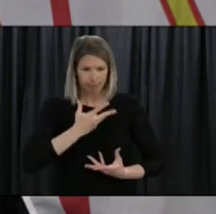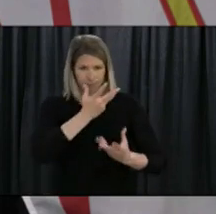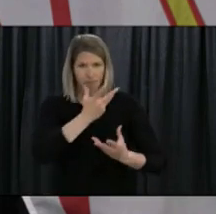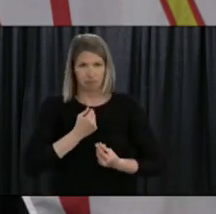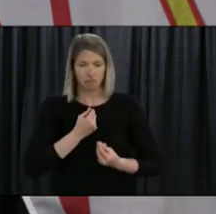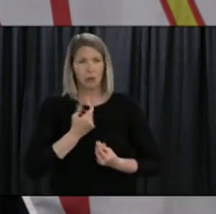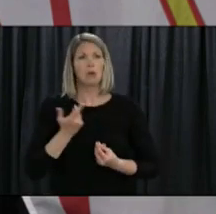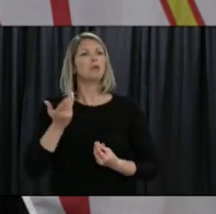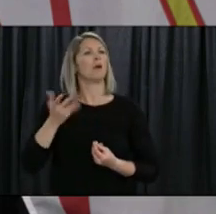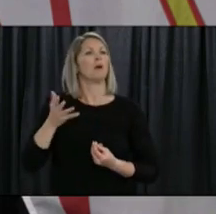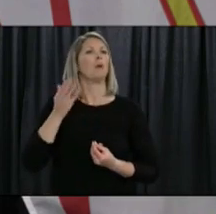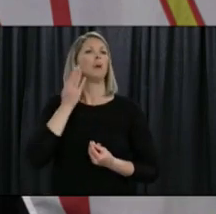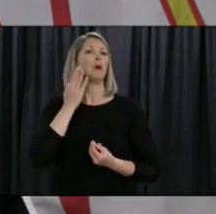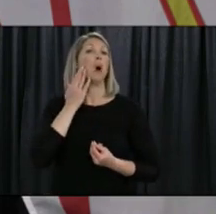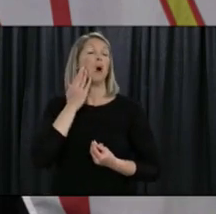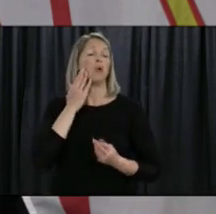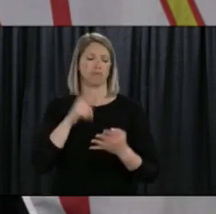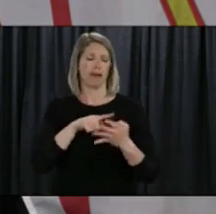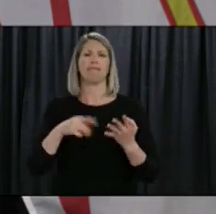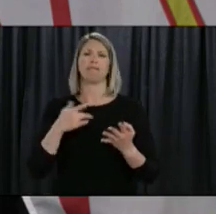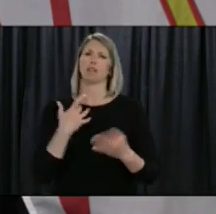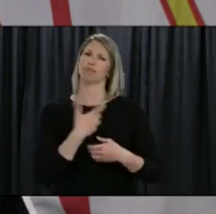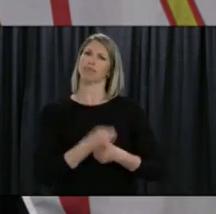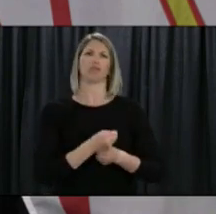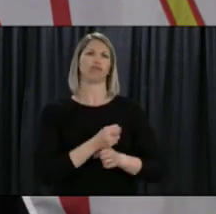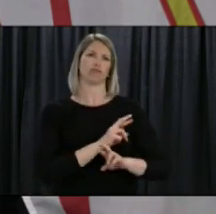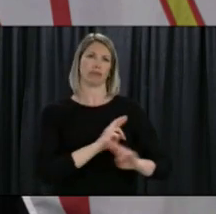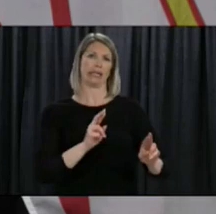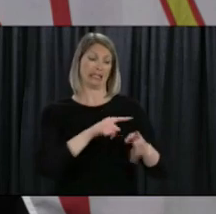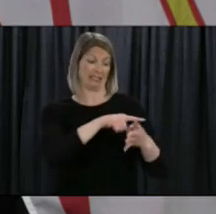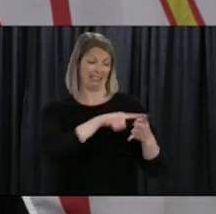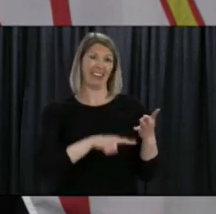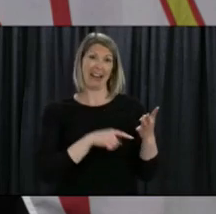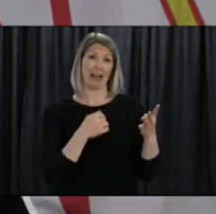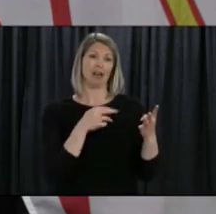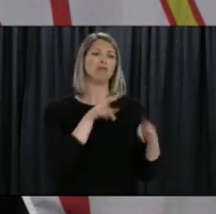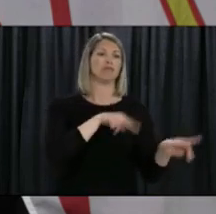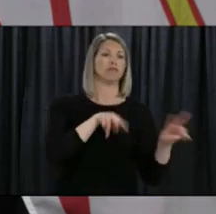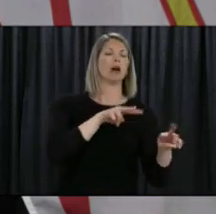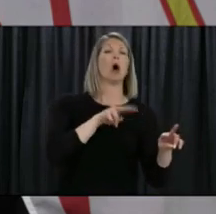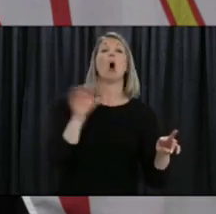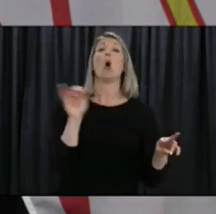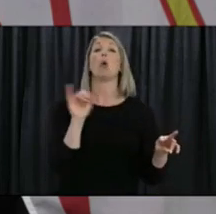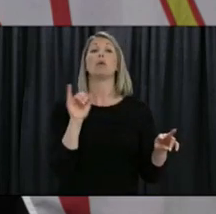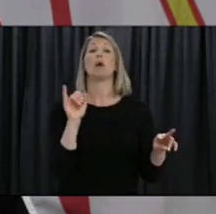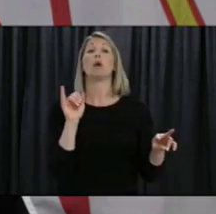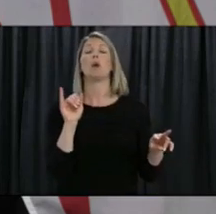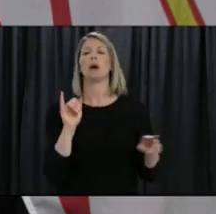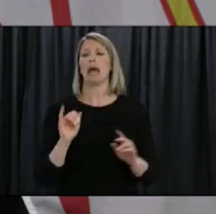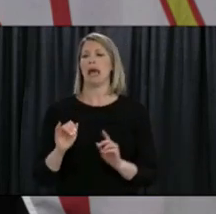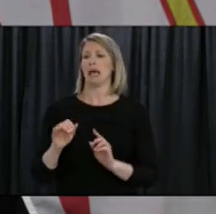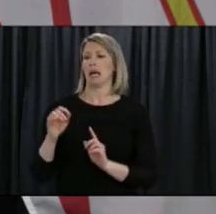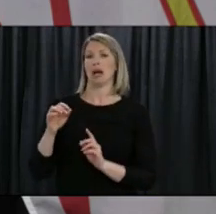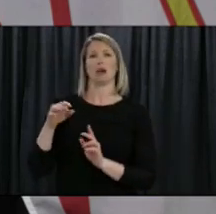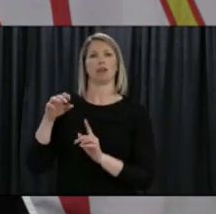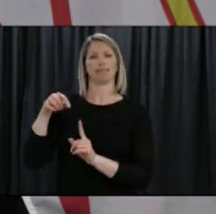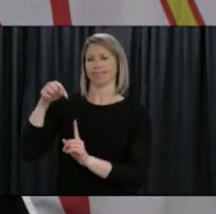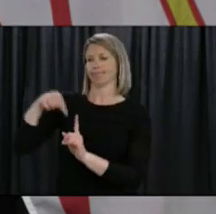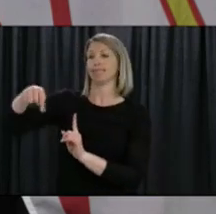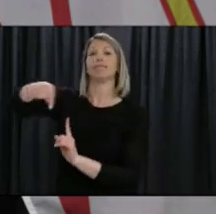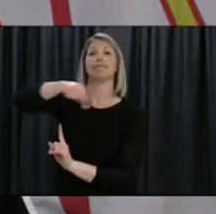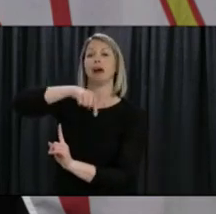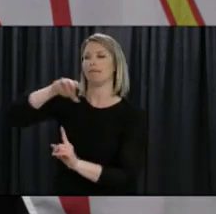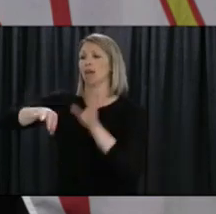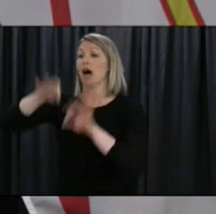looks like and we also have things that we look at with regard to how quickly contact tracing can get done